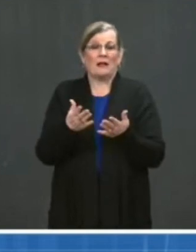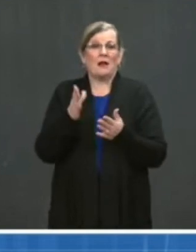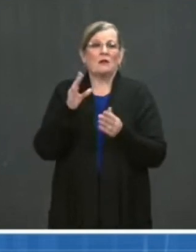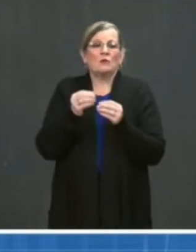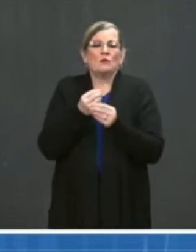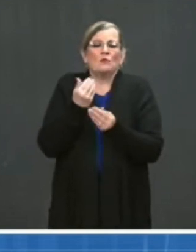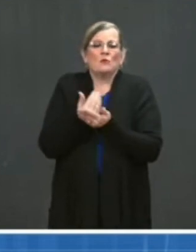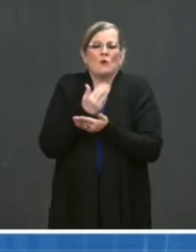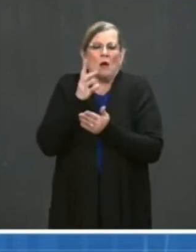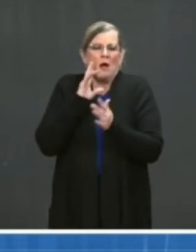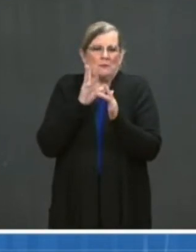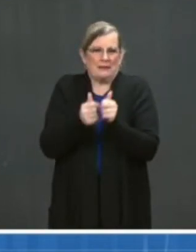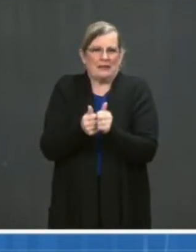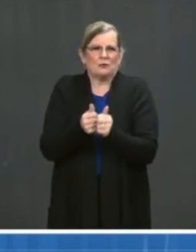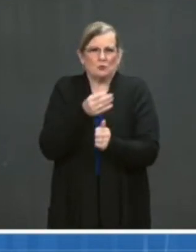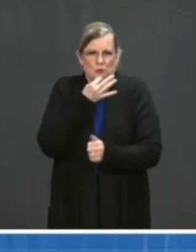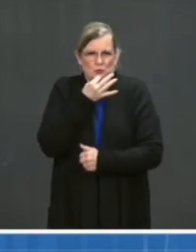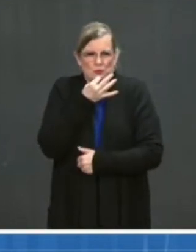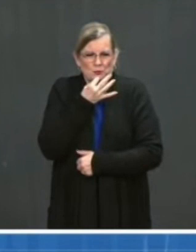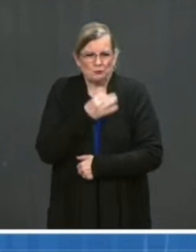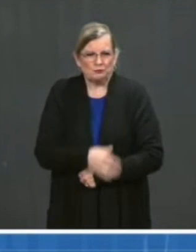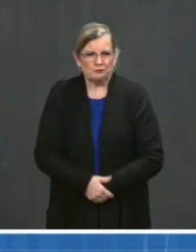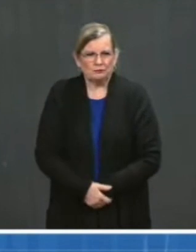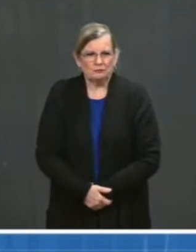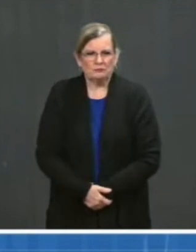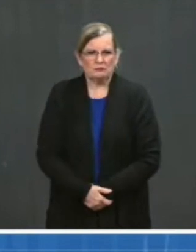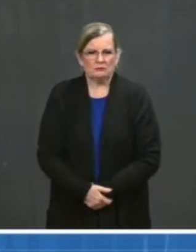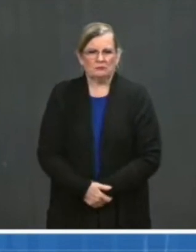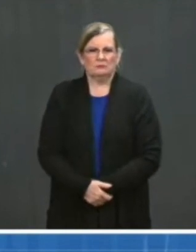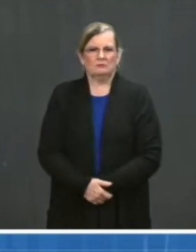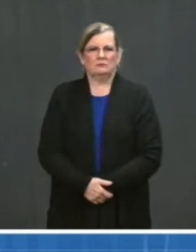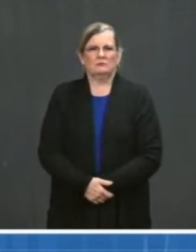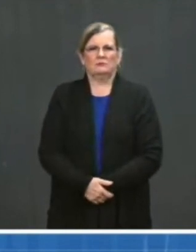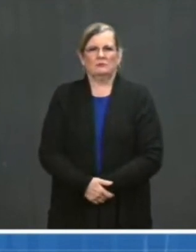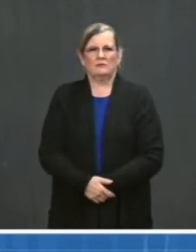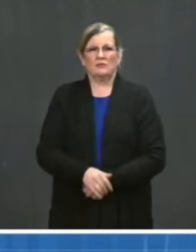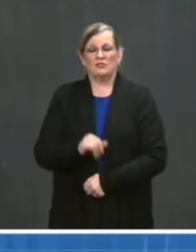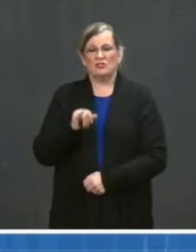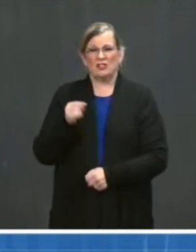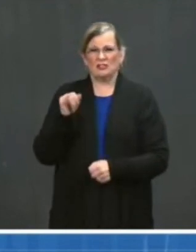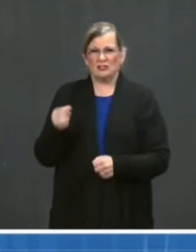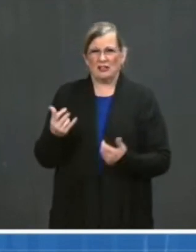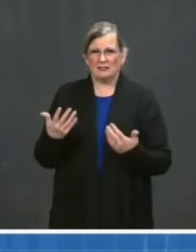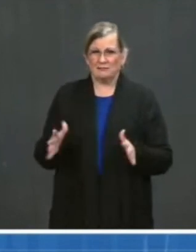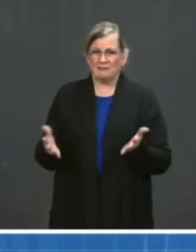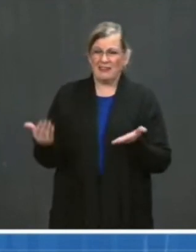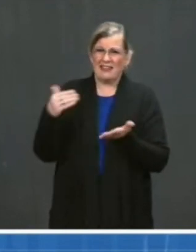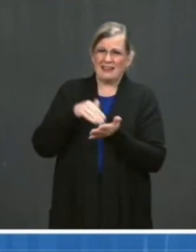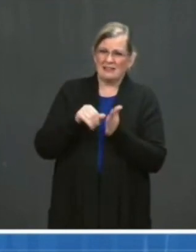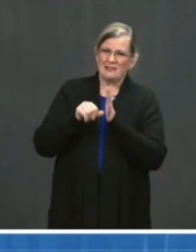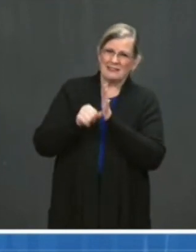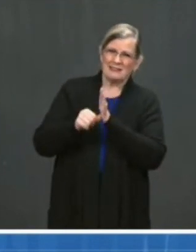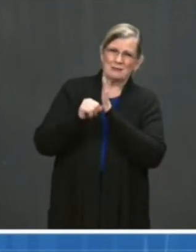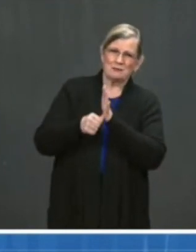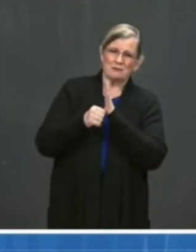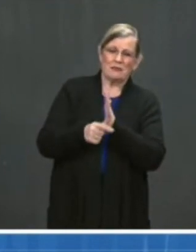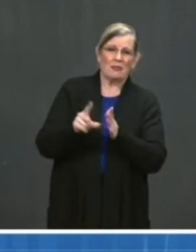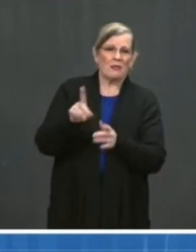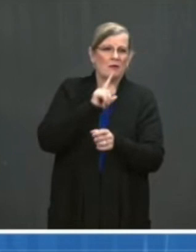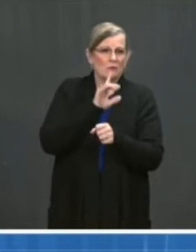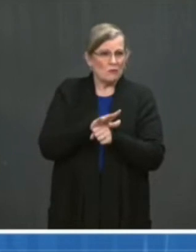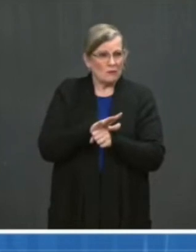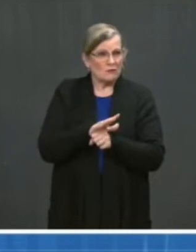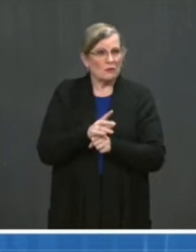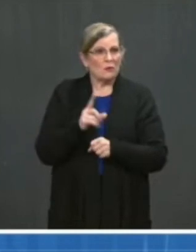At the same time, Johnson & Johnson has also reiterated its commitment to deliver at or near 100 million doses by the end of